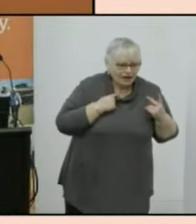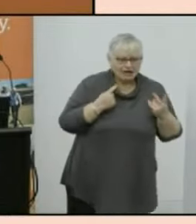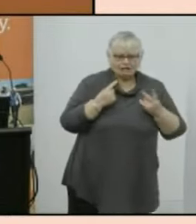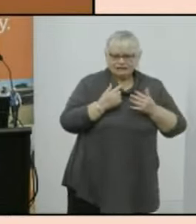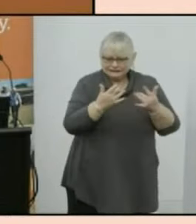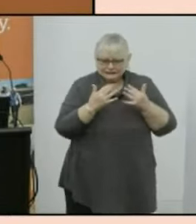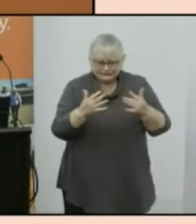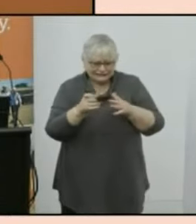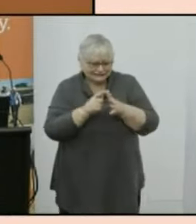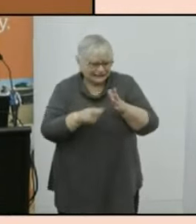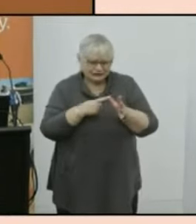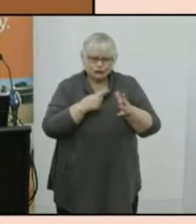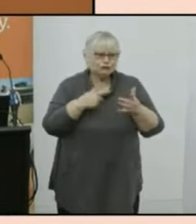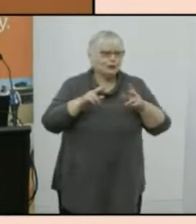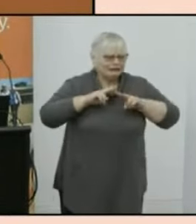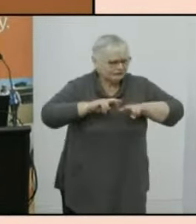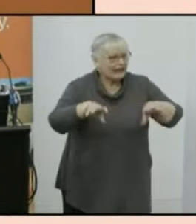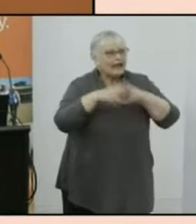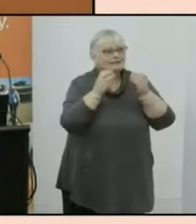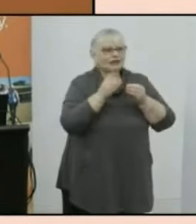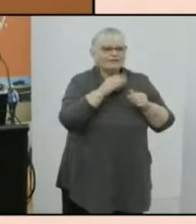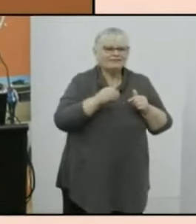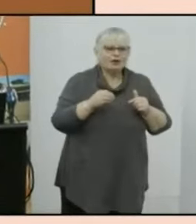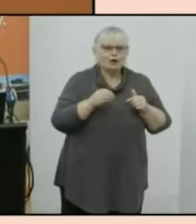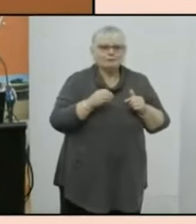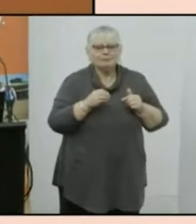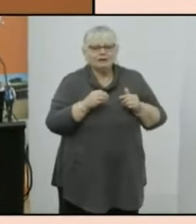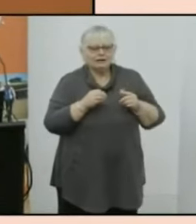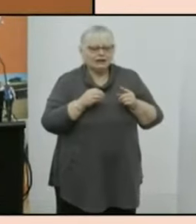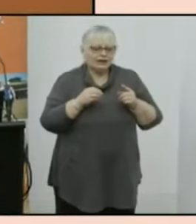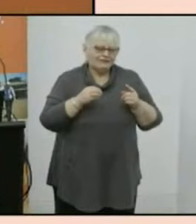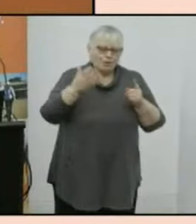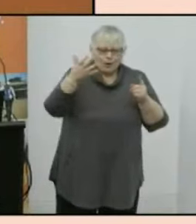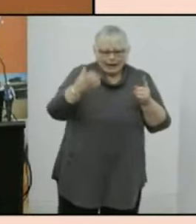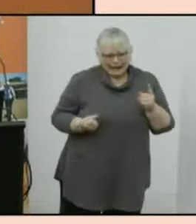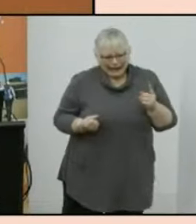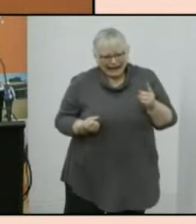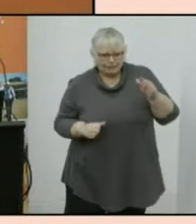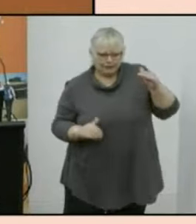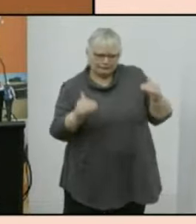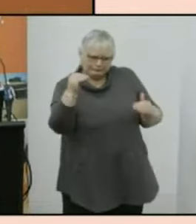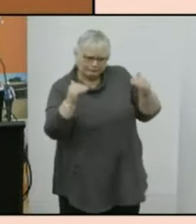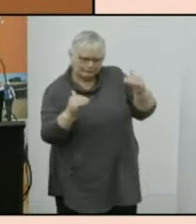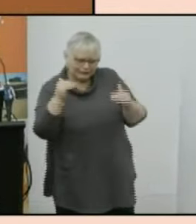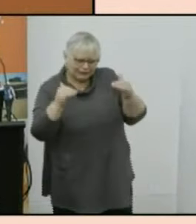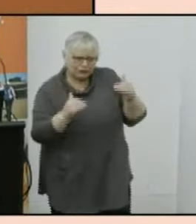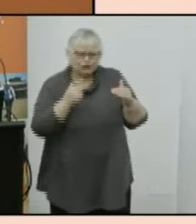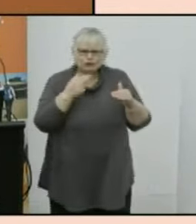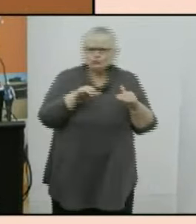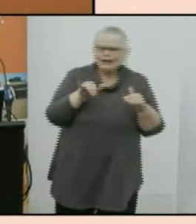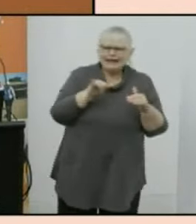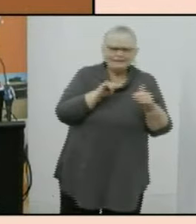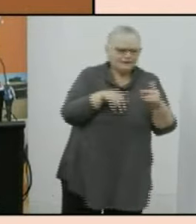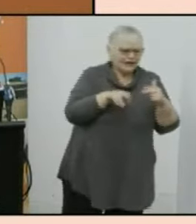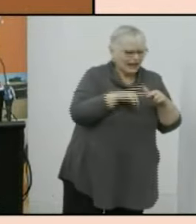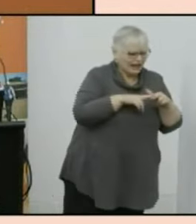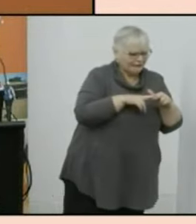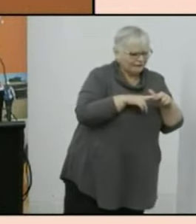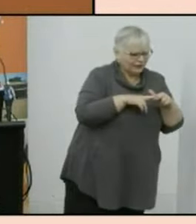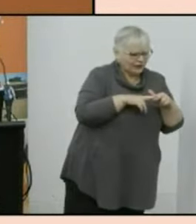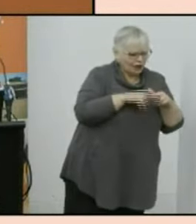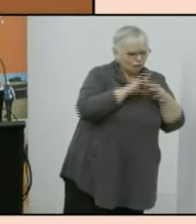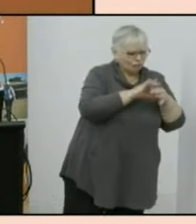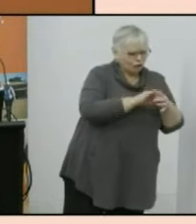to investigate everything from long-run trends and income inequality to whether there's a relationship between child gender